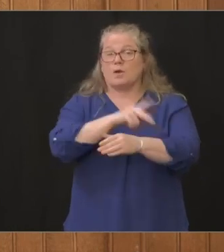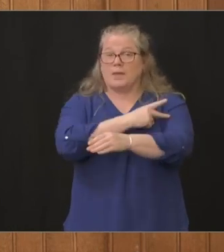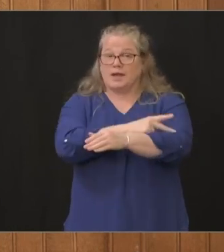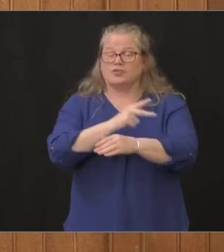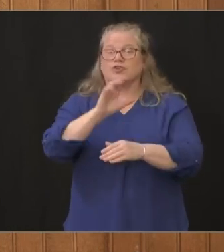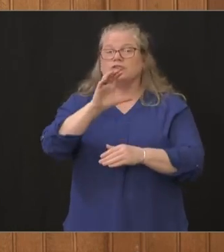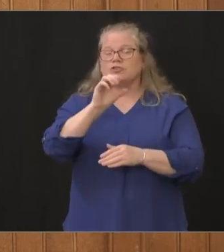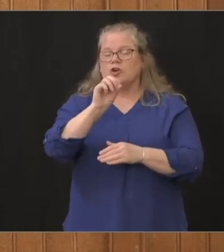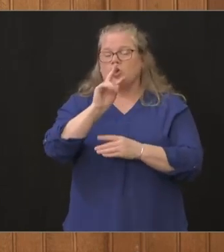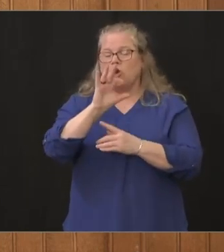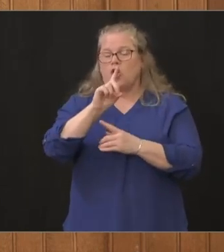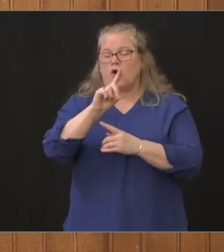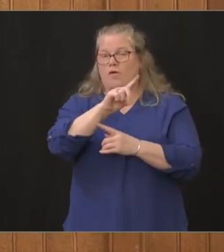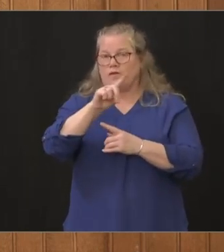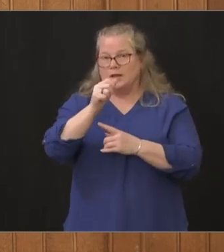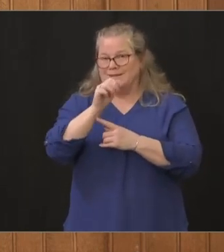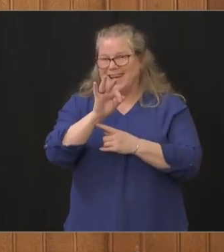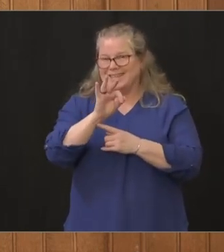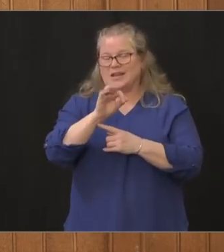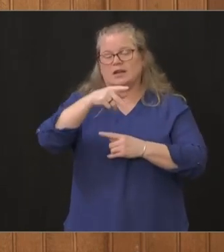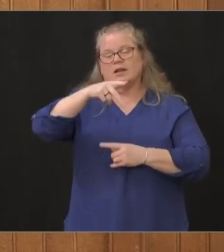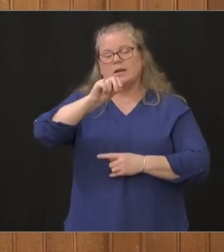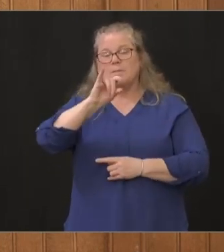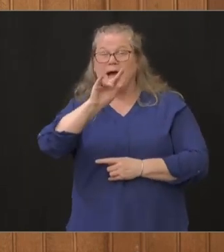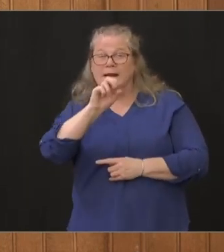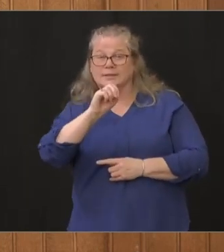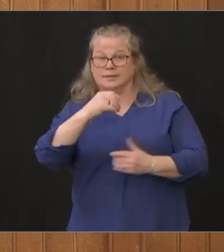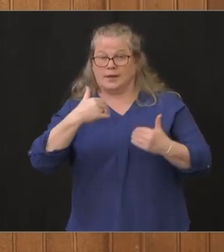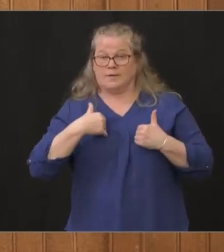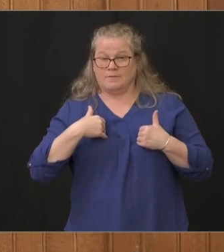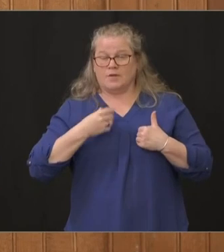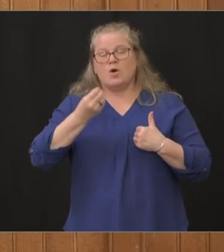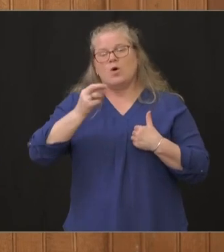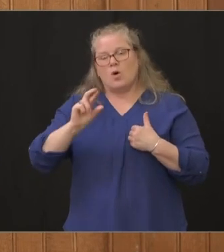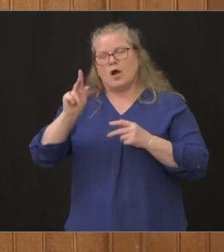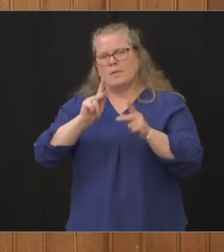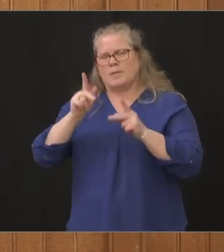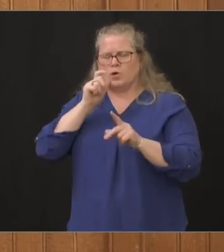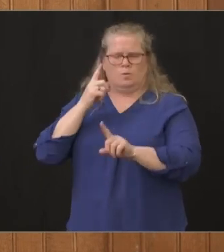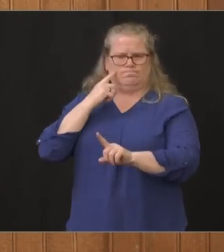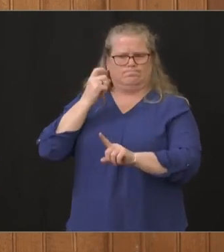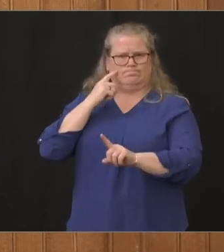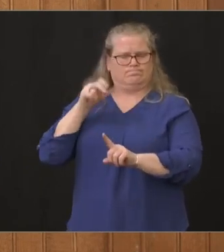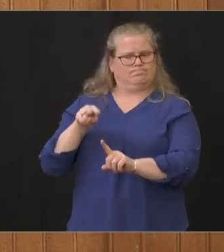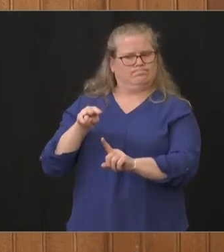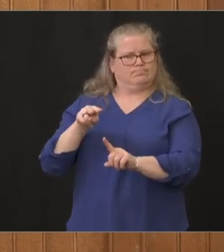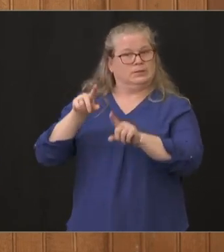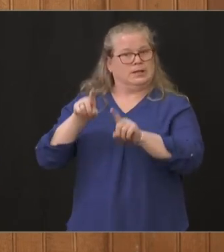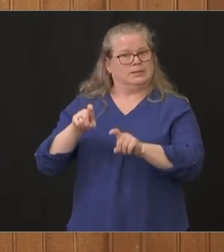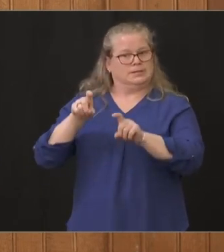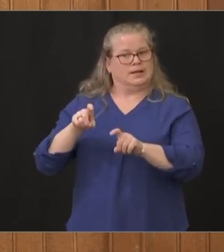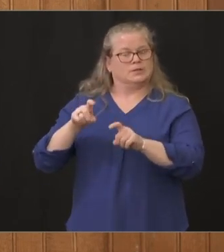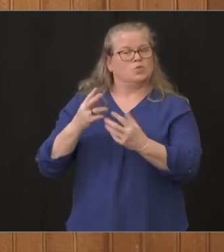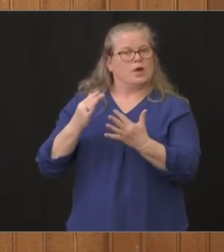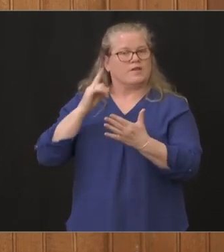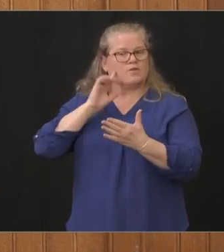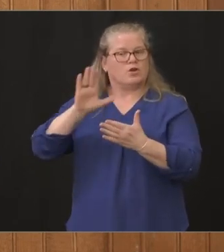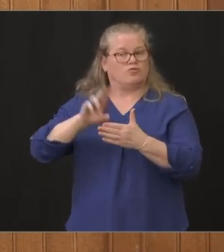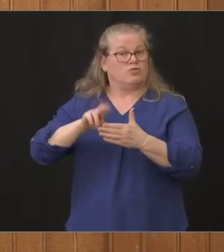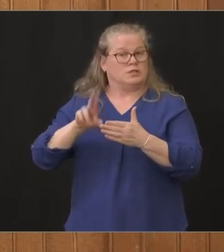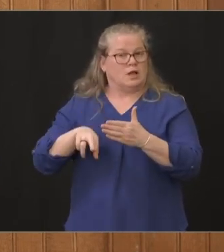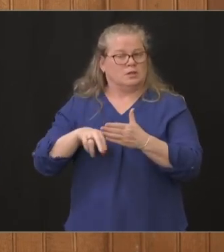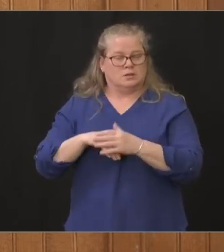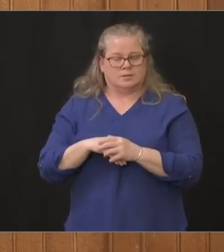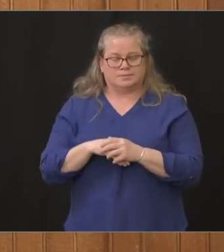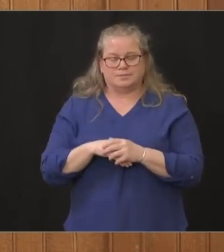or persons uh under investigation is being not yet tested positive but have test results out so